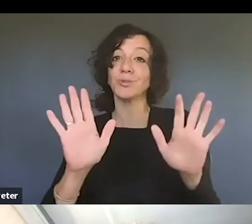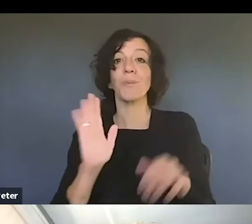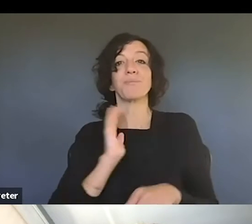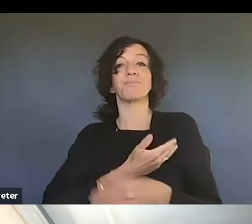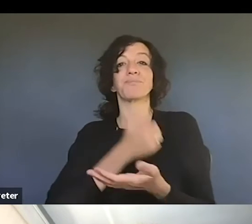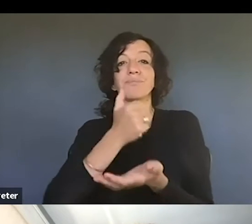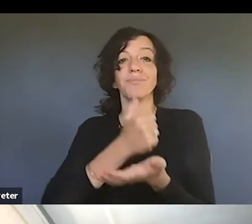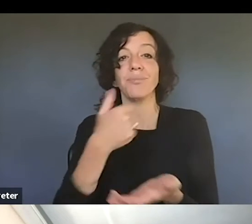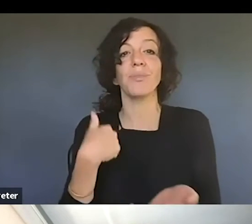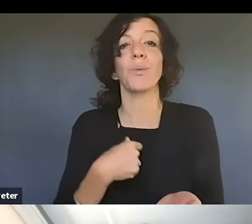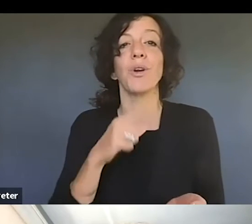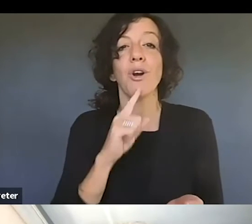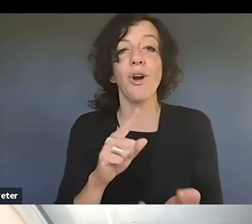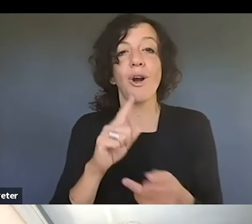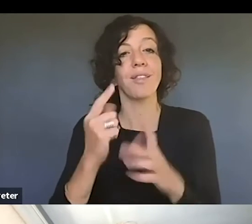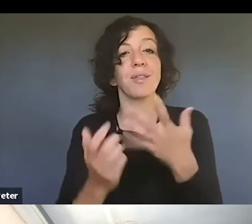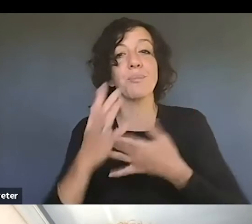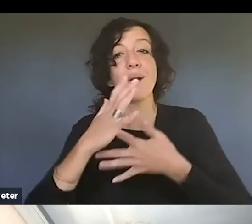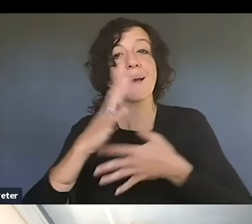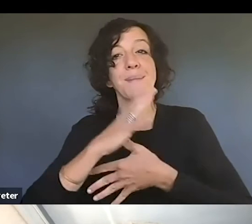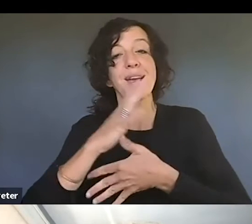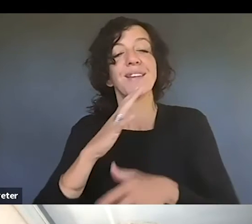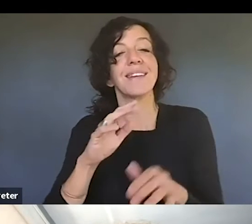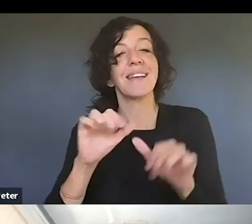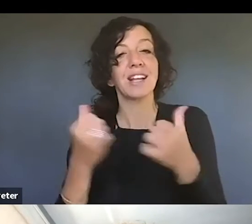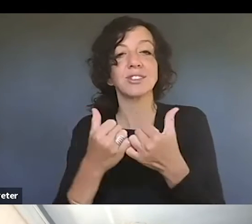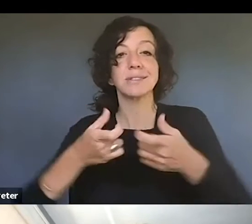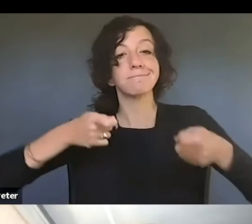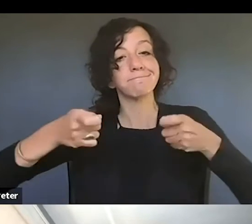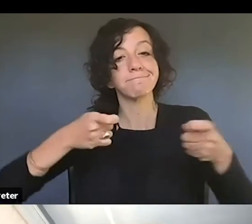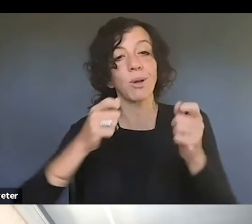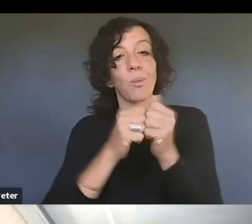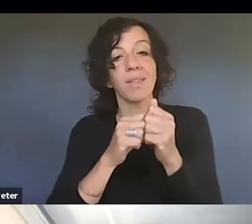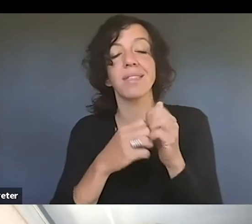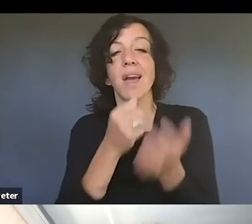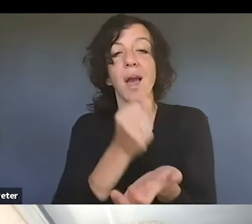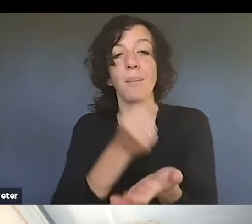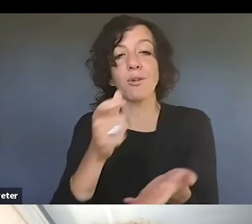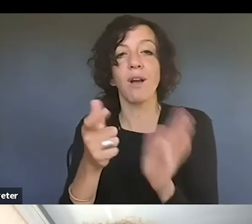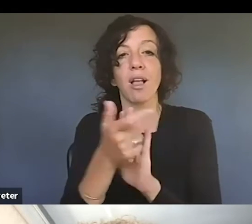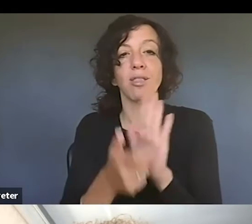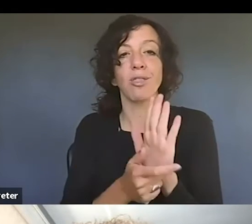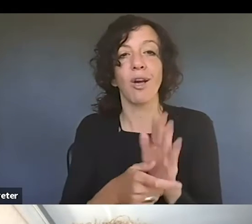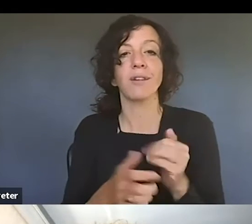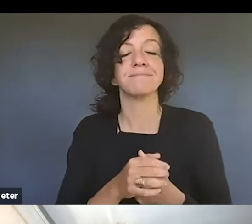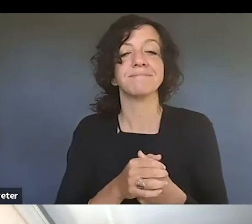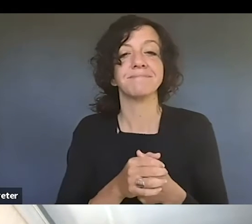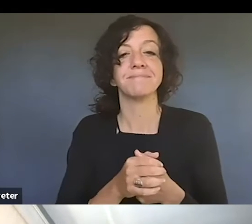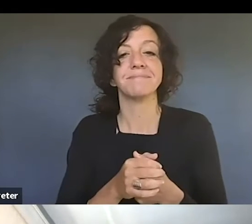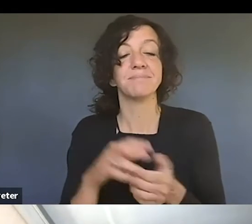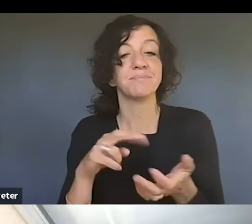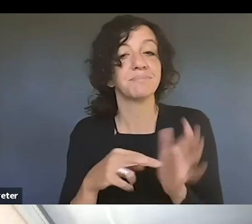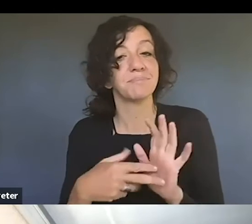we're the primary agency in charge with administering the copyright law. So basically that's sort of like a fancy way of saying that we, um,